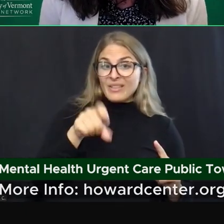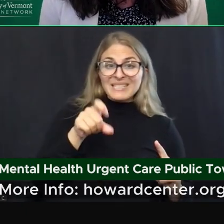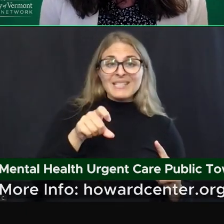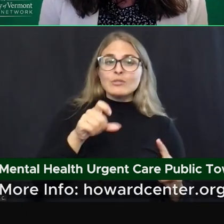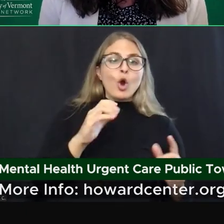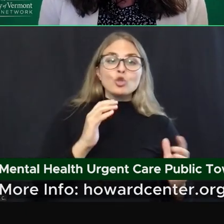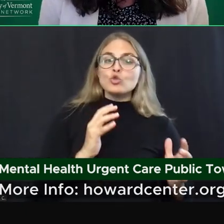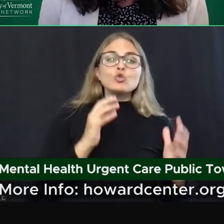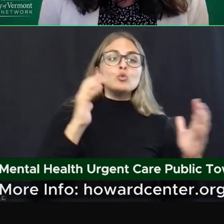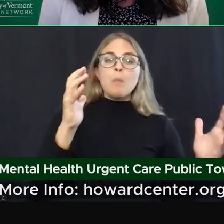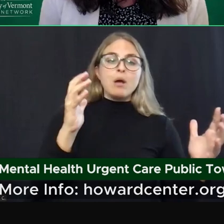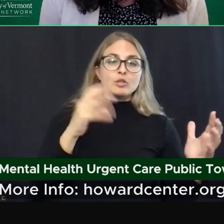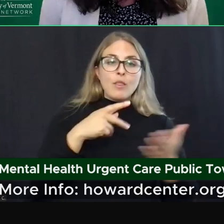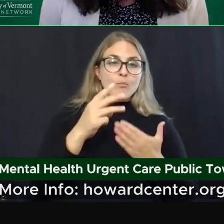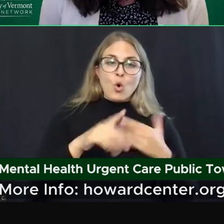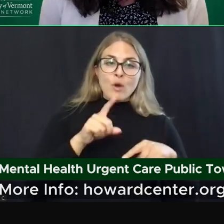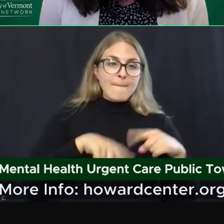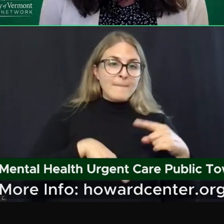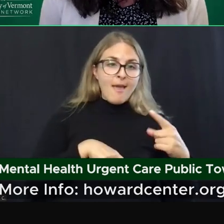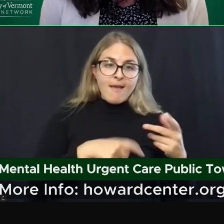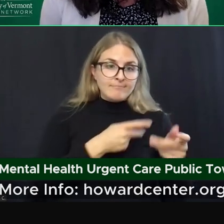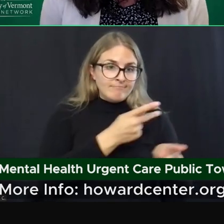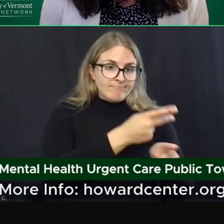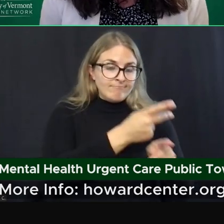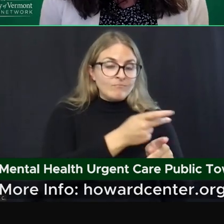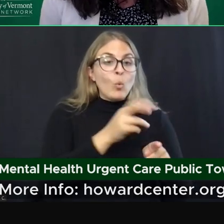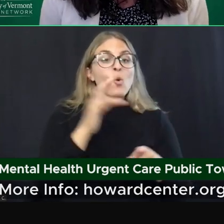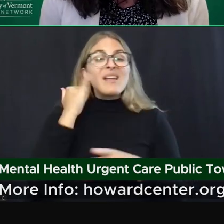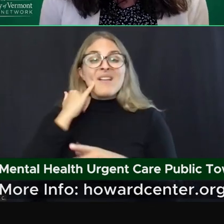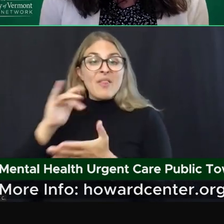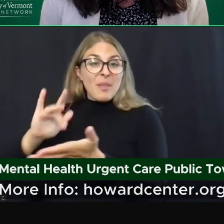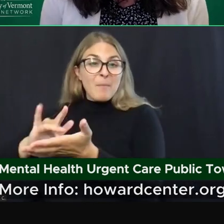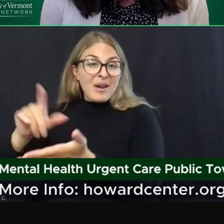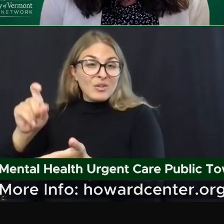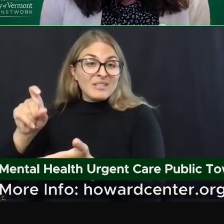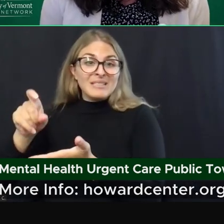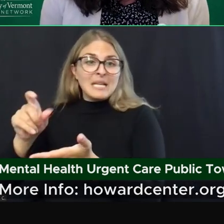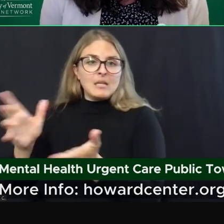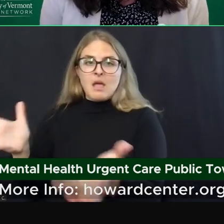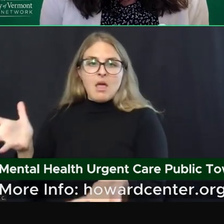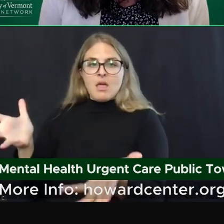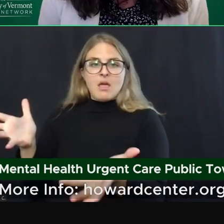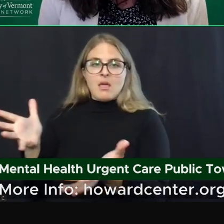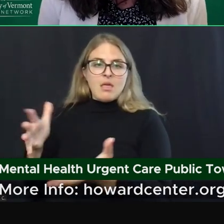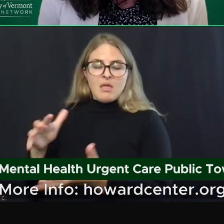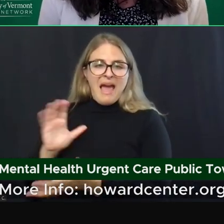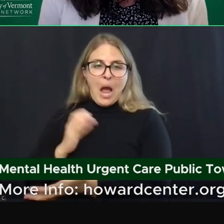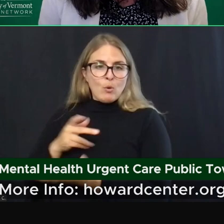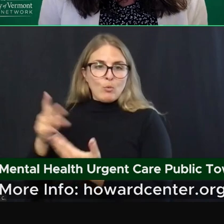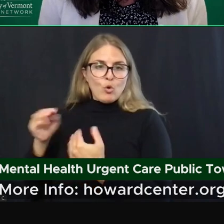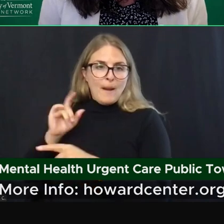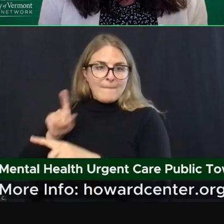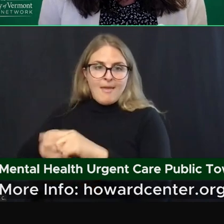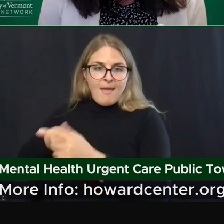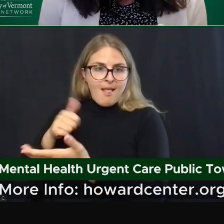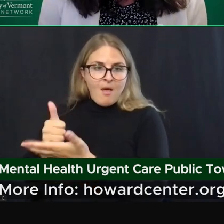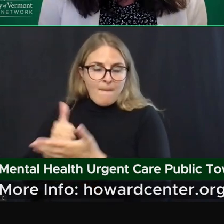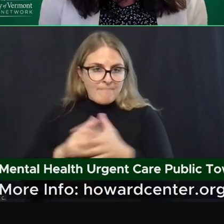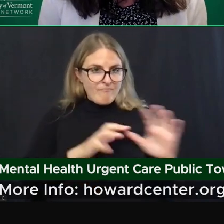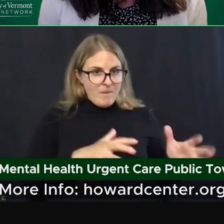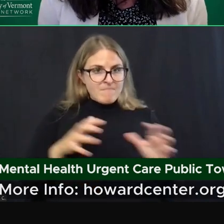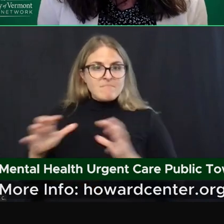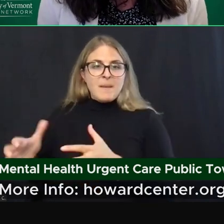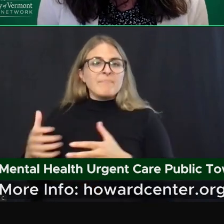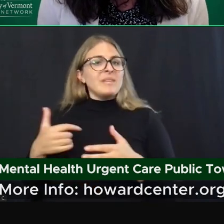program, and one is if their medical needs exceed the need of the program. As we broke that down, we realized the response